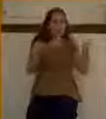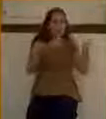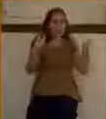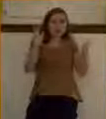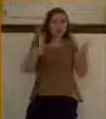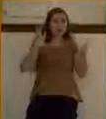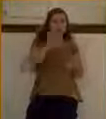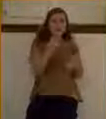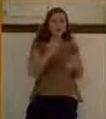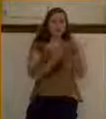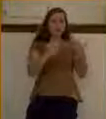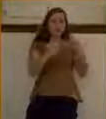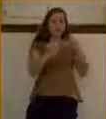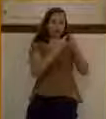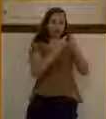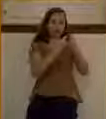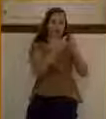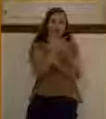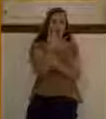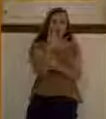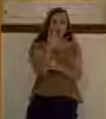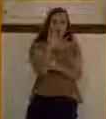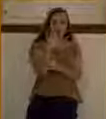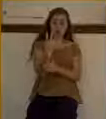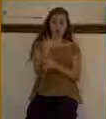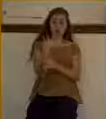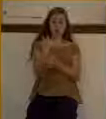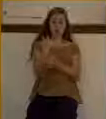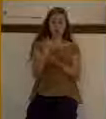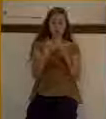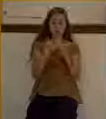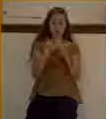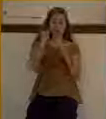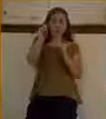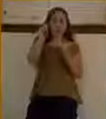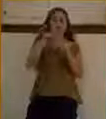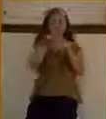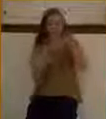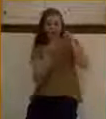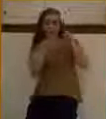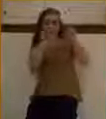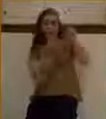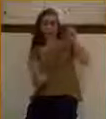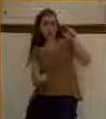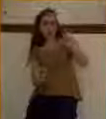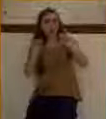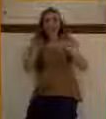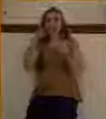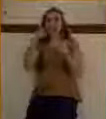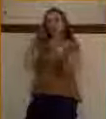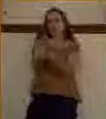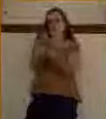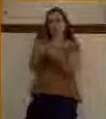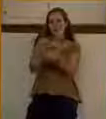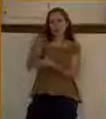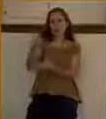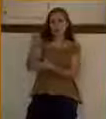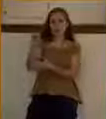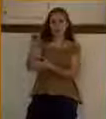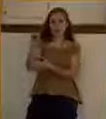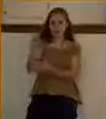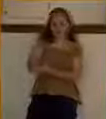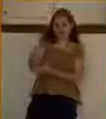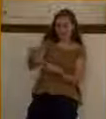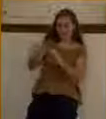then two miles south of that, there is the New Testament Jericho. And this is the Jericho where we're going to see this miracle take place.